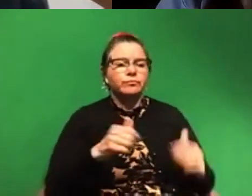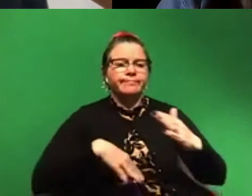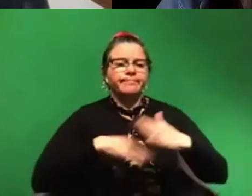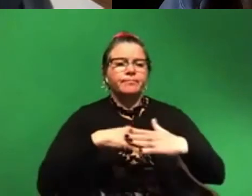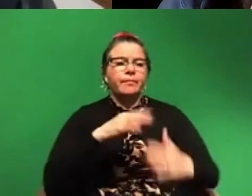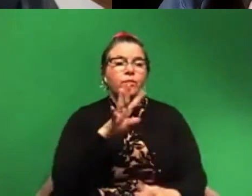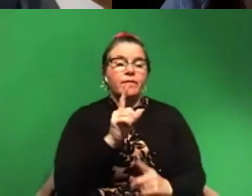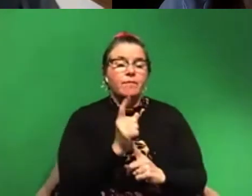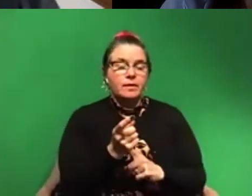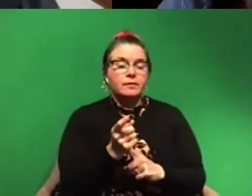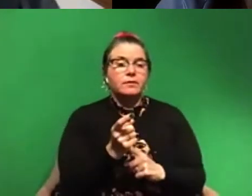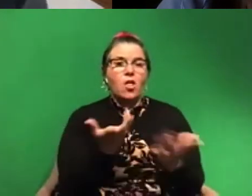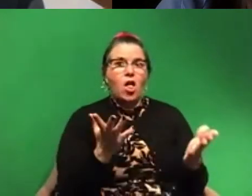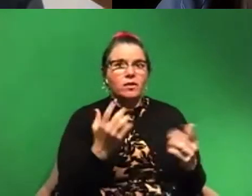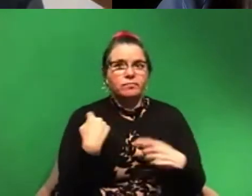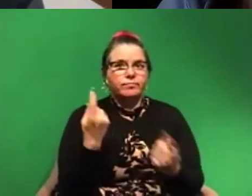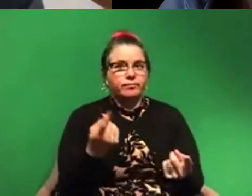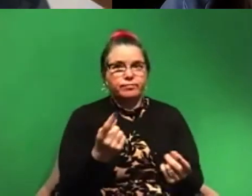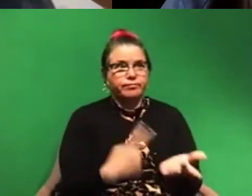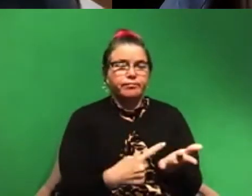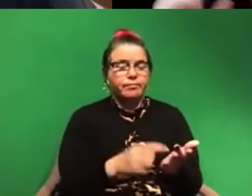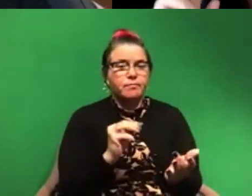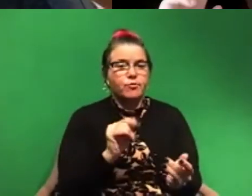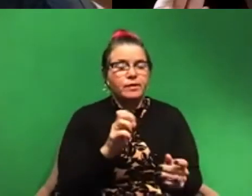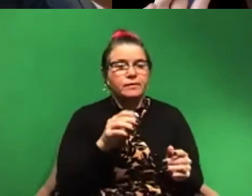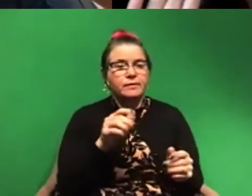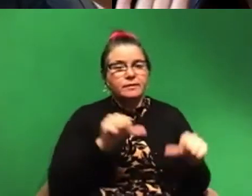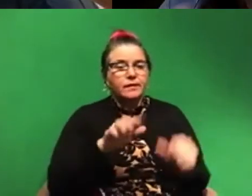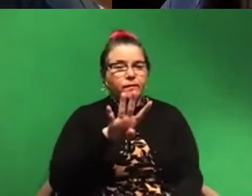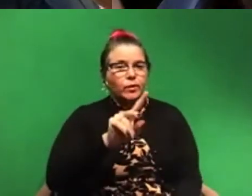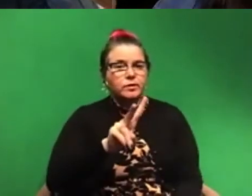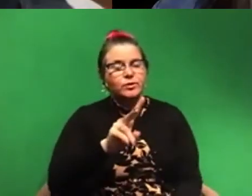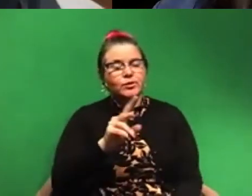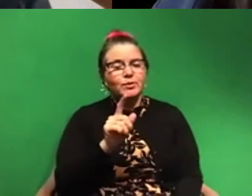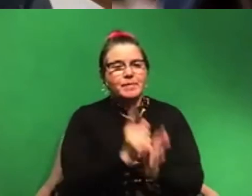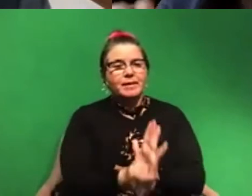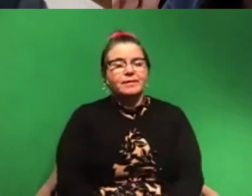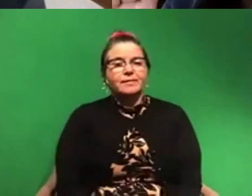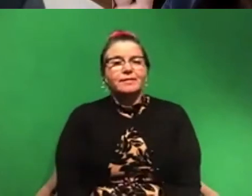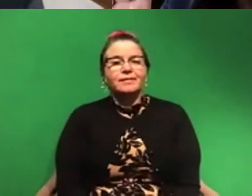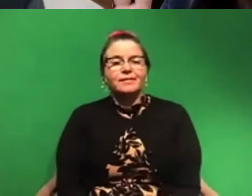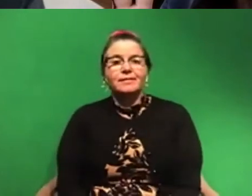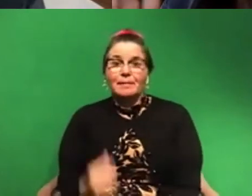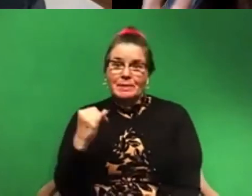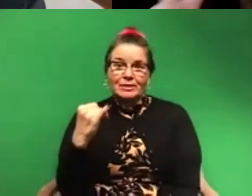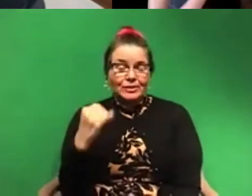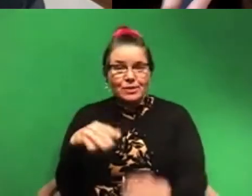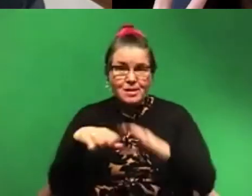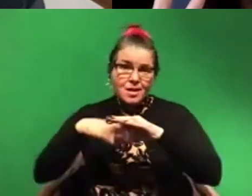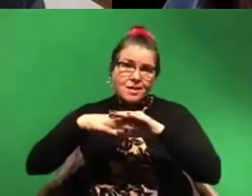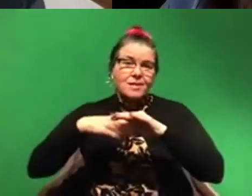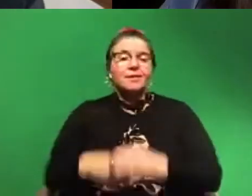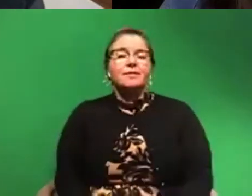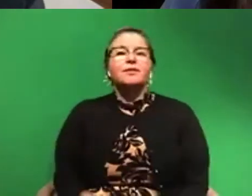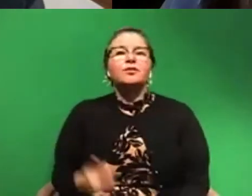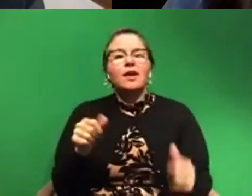already been talking about marine science for 42 minutes. So, um, we tried, I know, but me too, we try to, uh, ask the same two